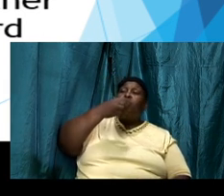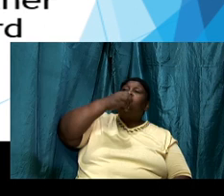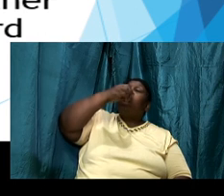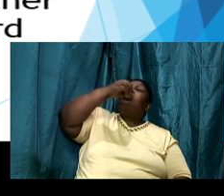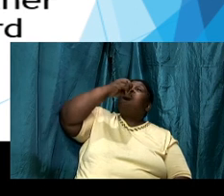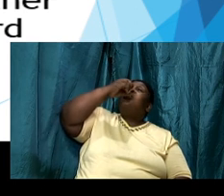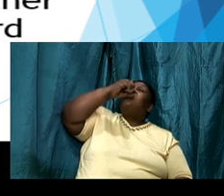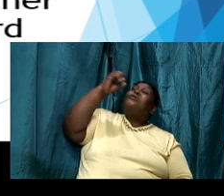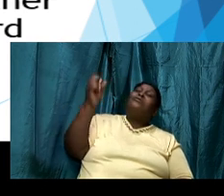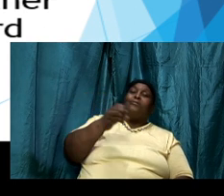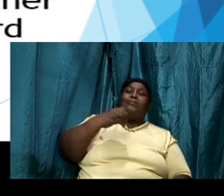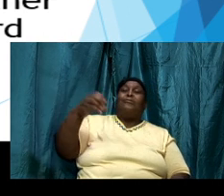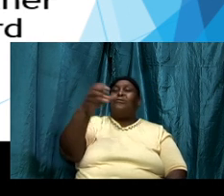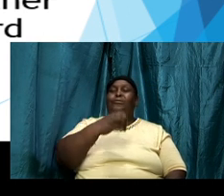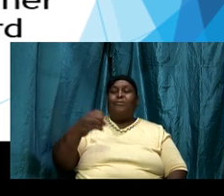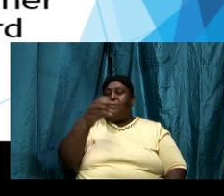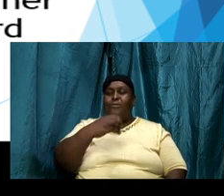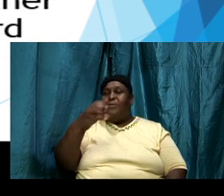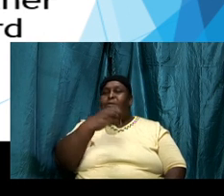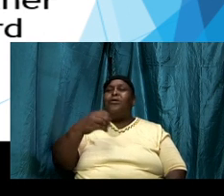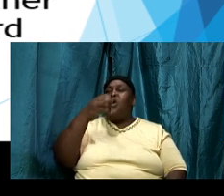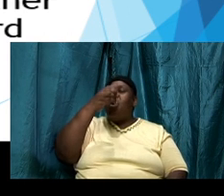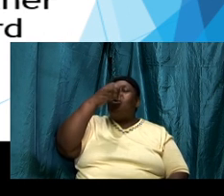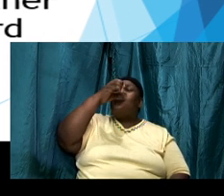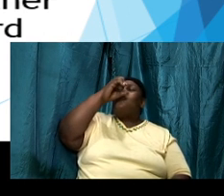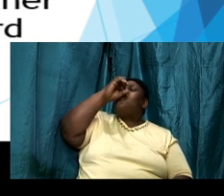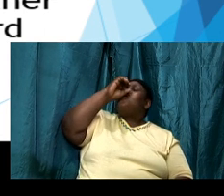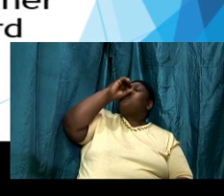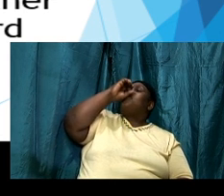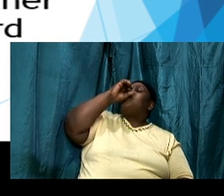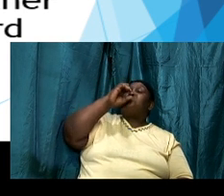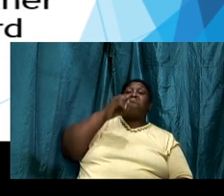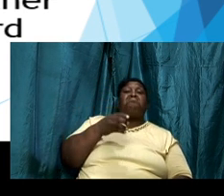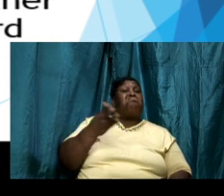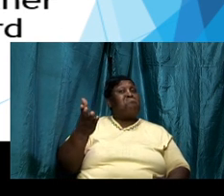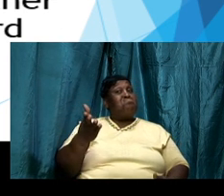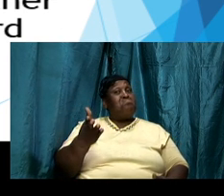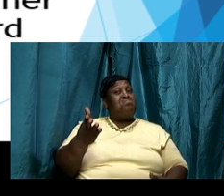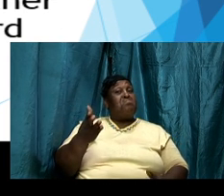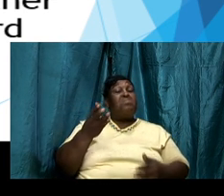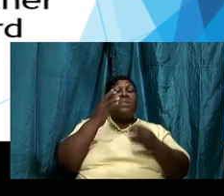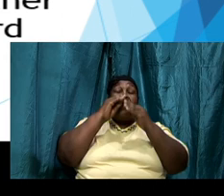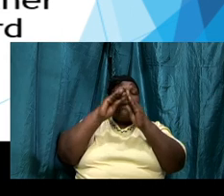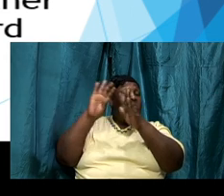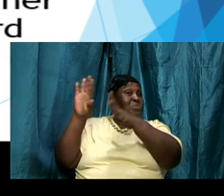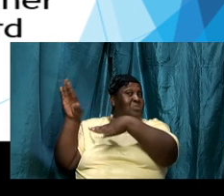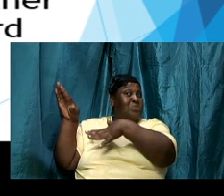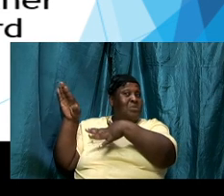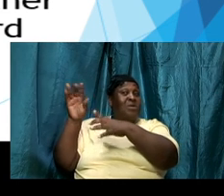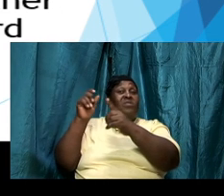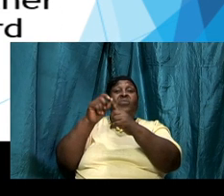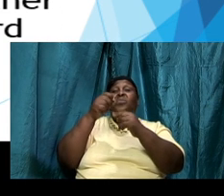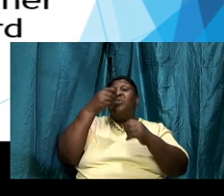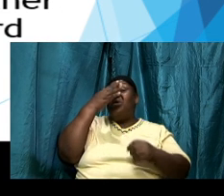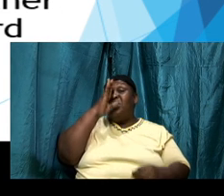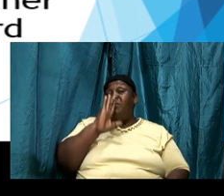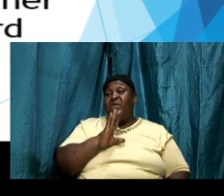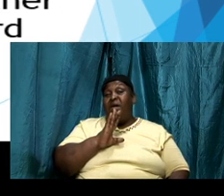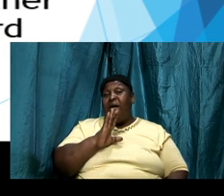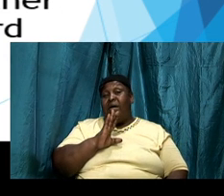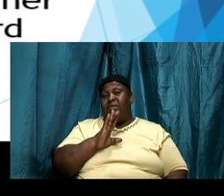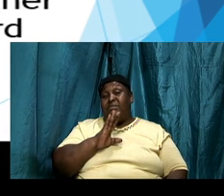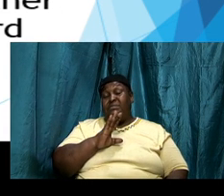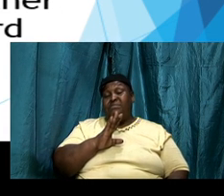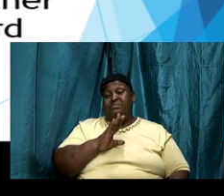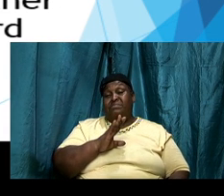upon us and we therefore ignore the word of God to our peril but like I said